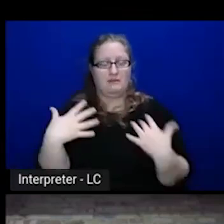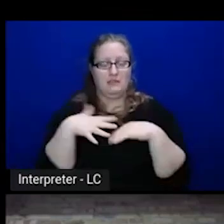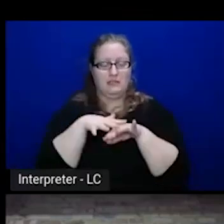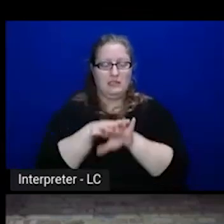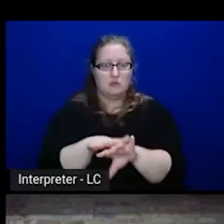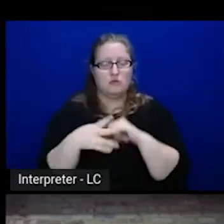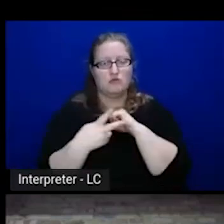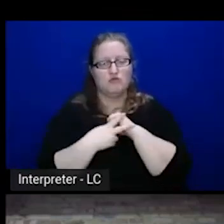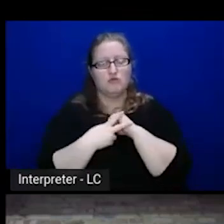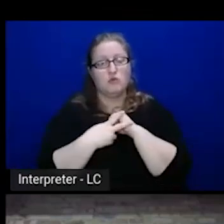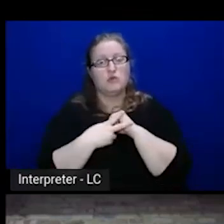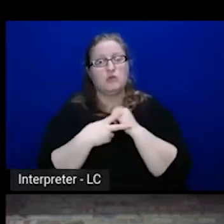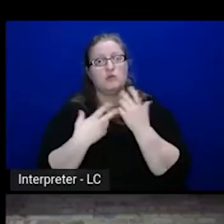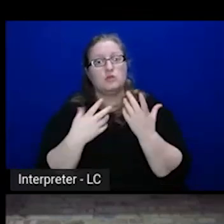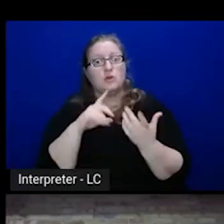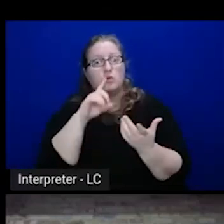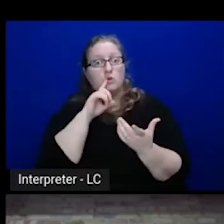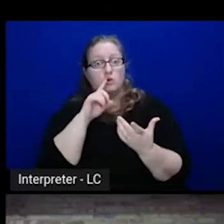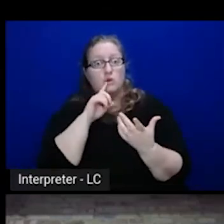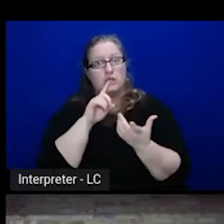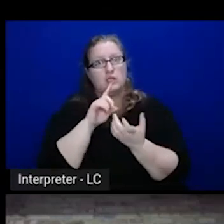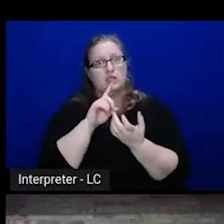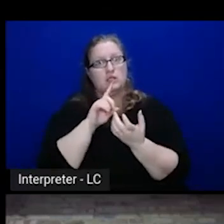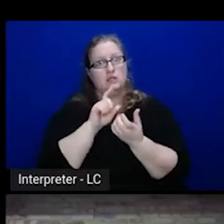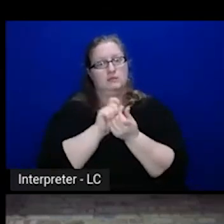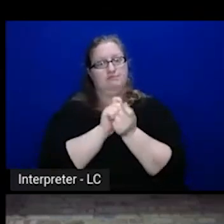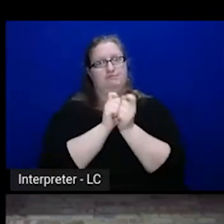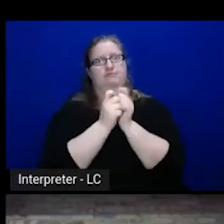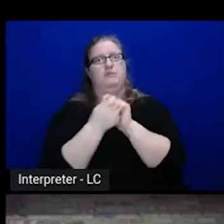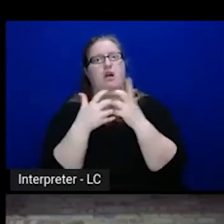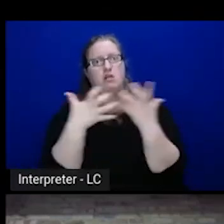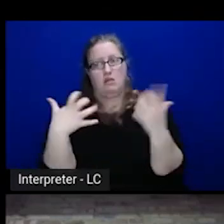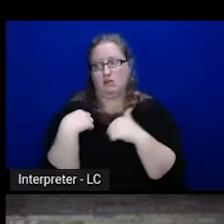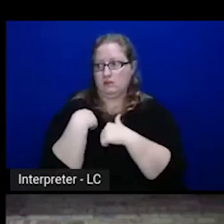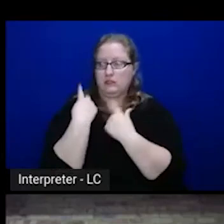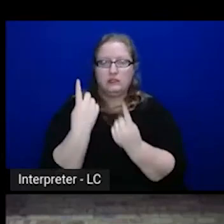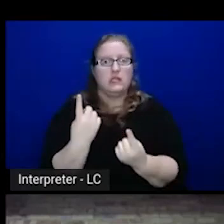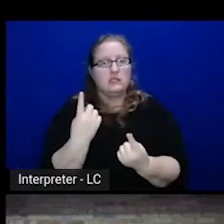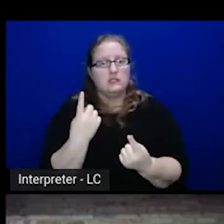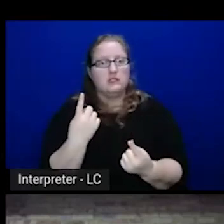And it's evolved a lot since that. think probably even not that long ago, even though I had that view.